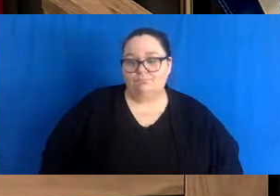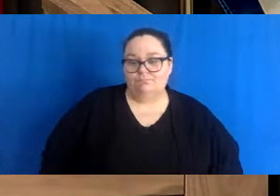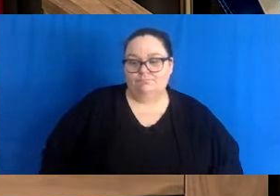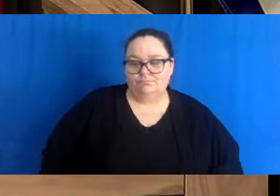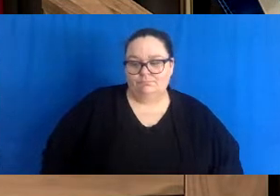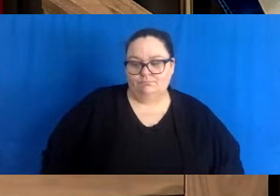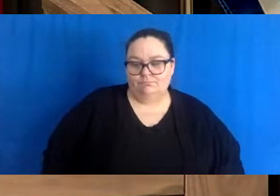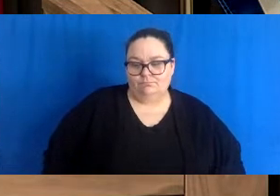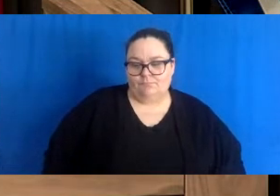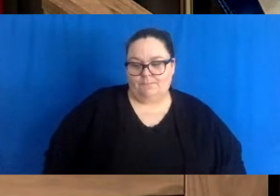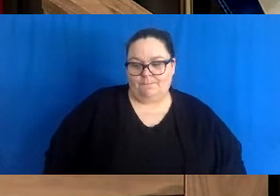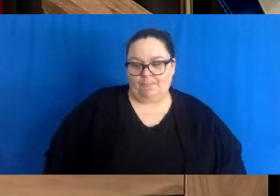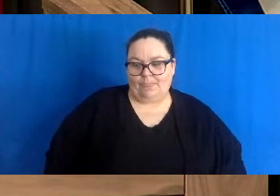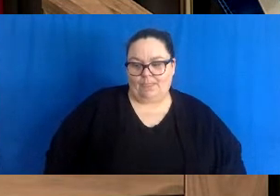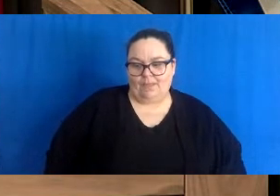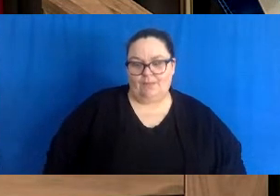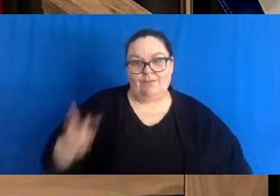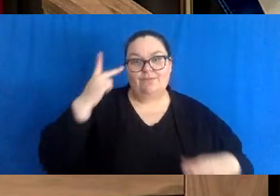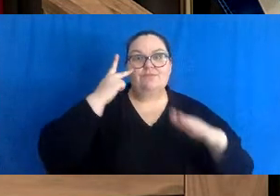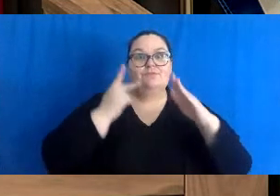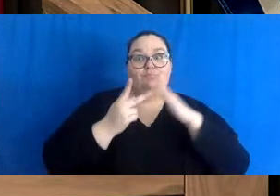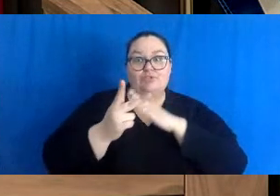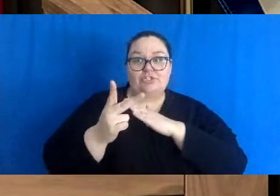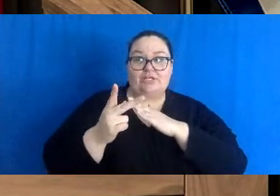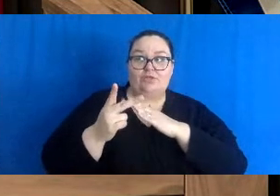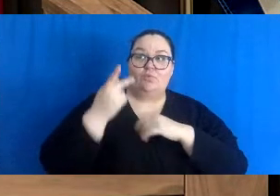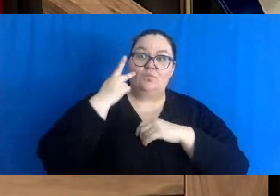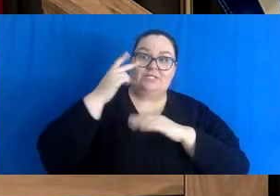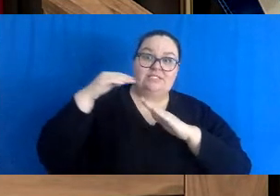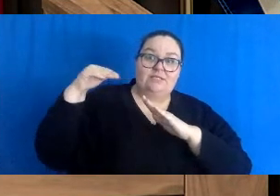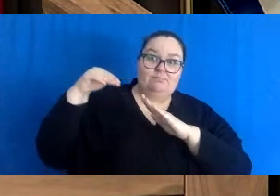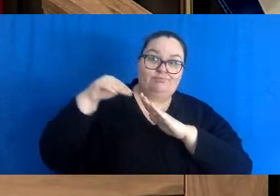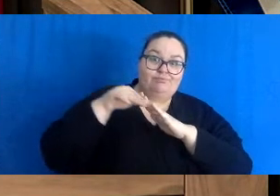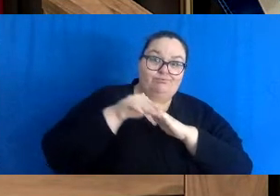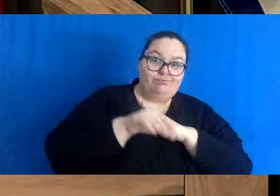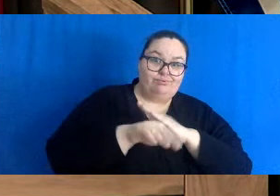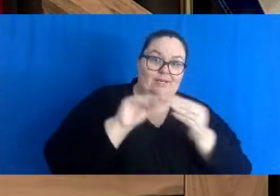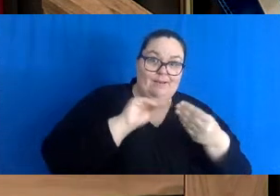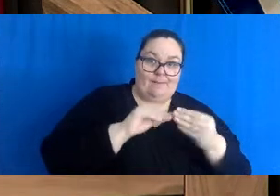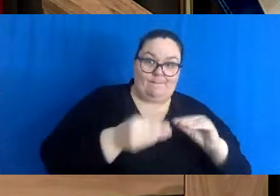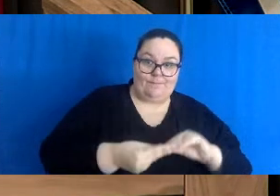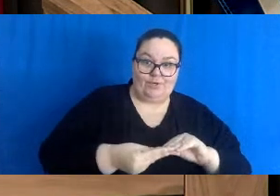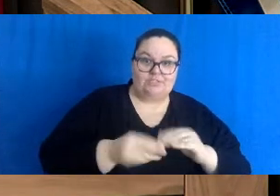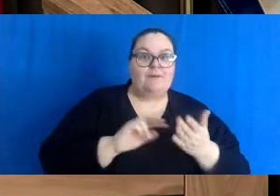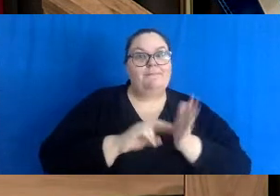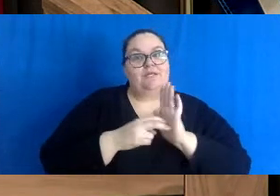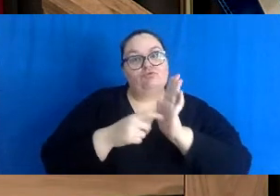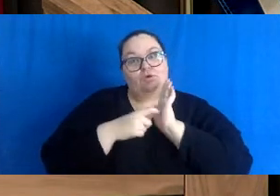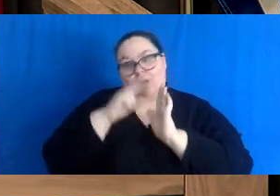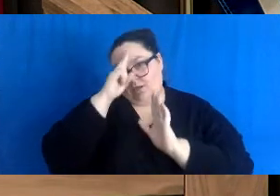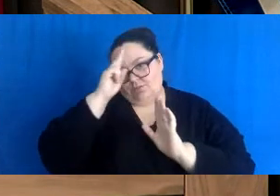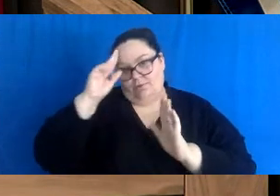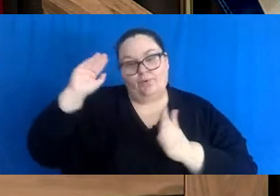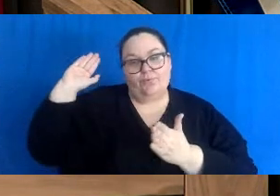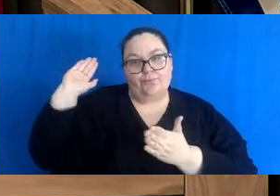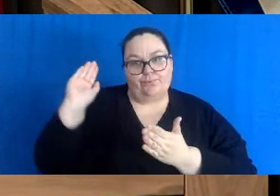obviously, the projections show a decline in cases, which would mean a decline in hospitalizations. And with these measures